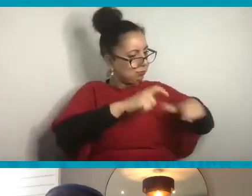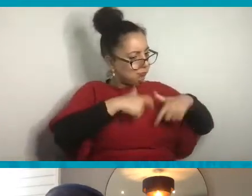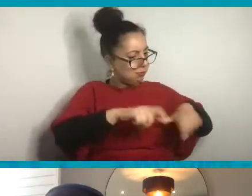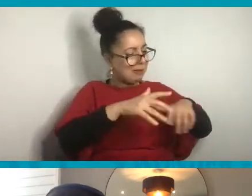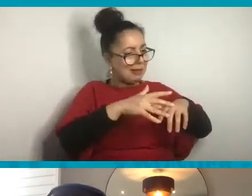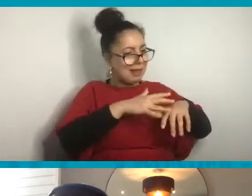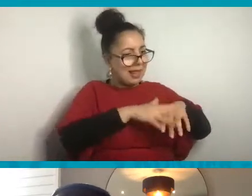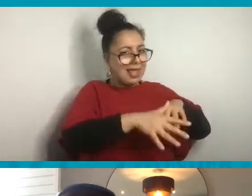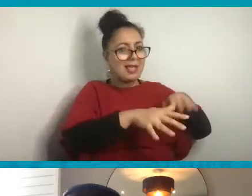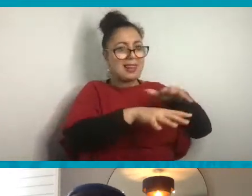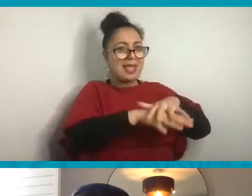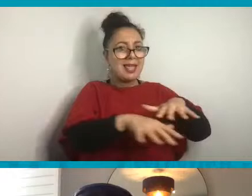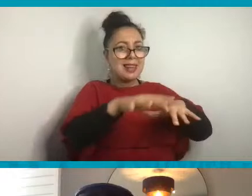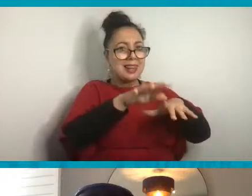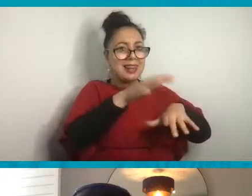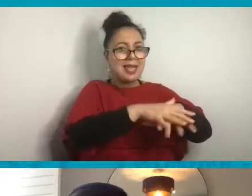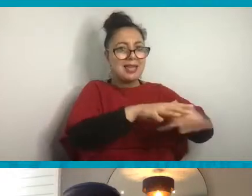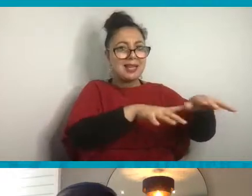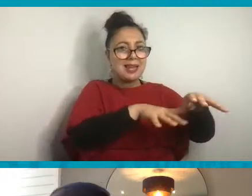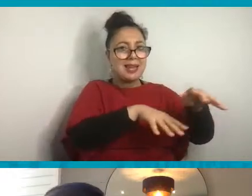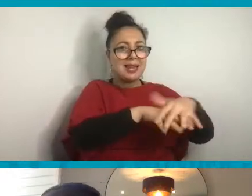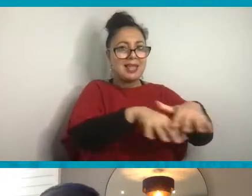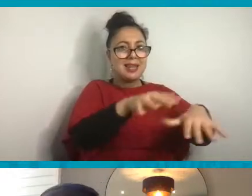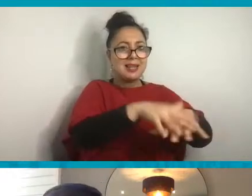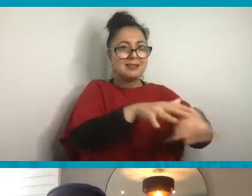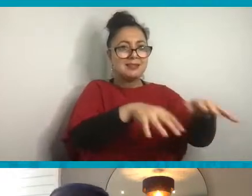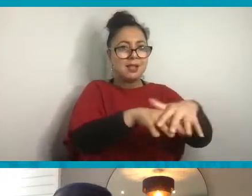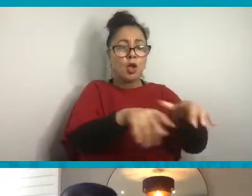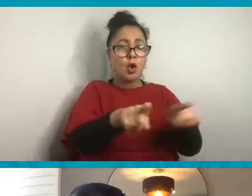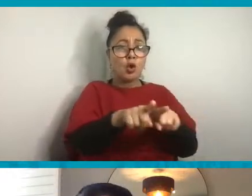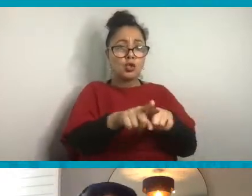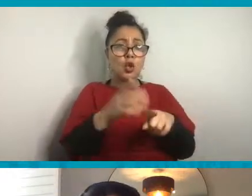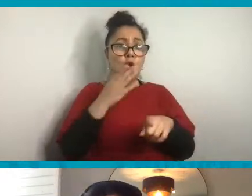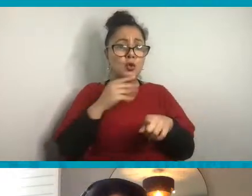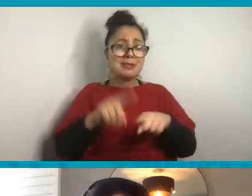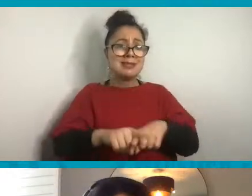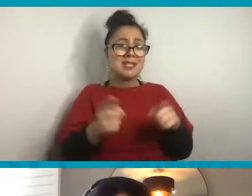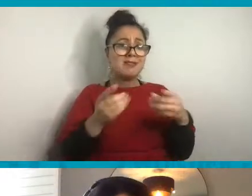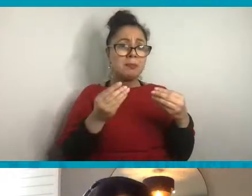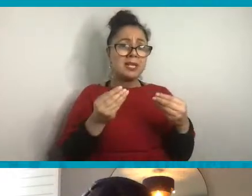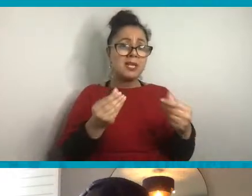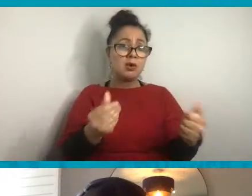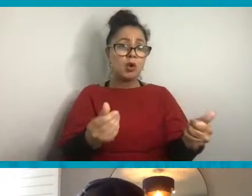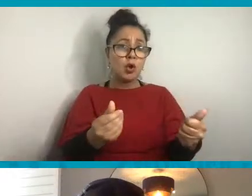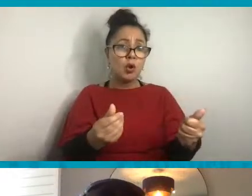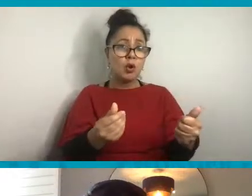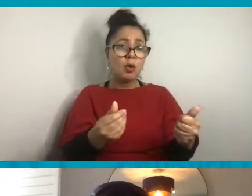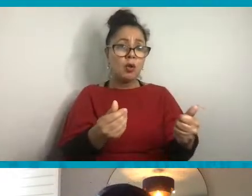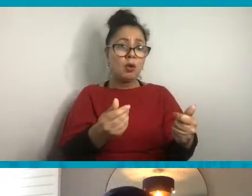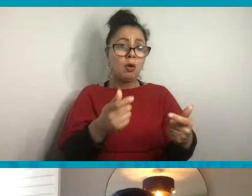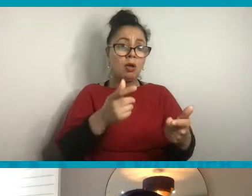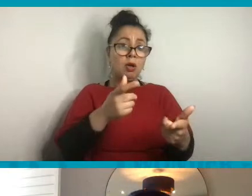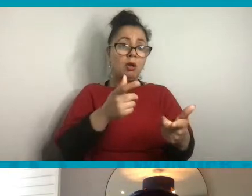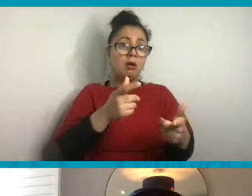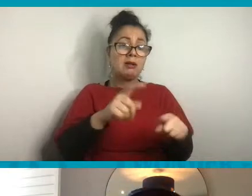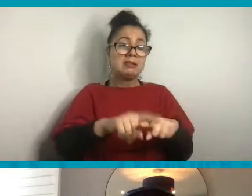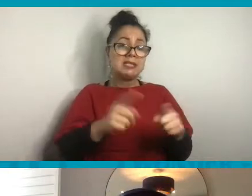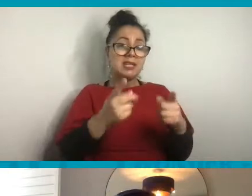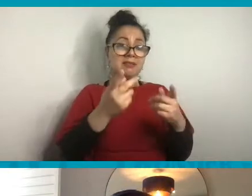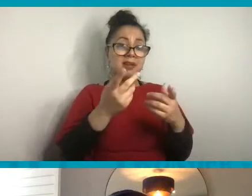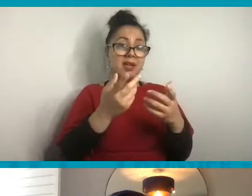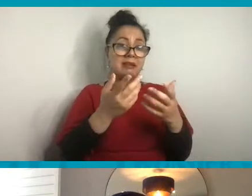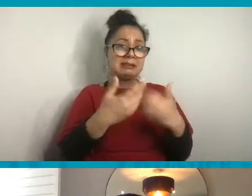I'm also using different materials, you'll notice. So I've got felt tips. I'm using